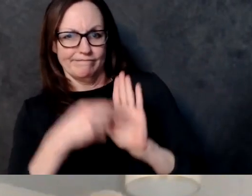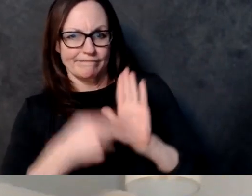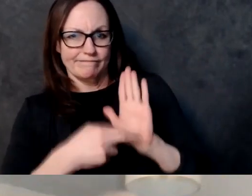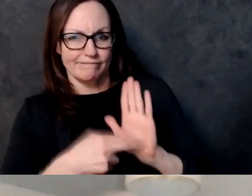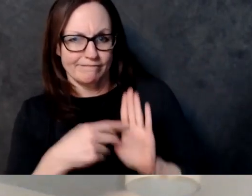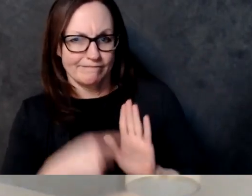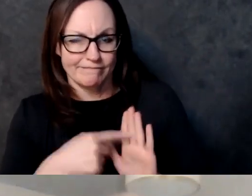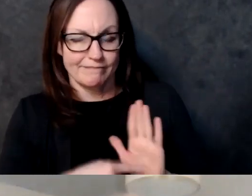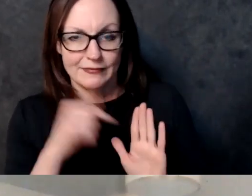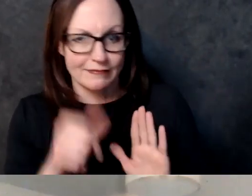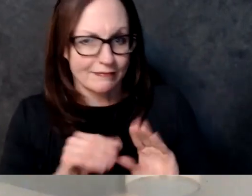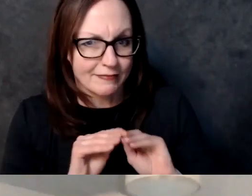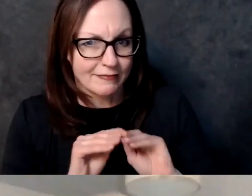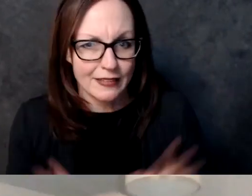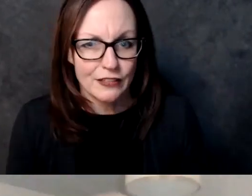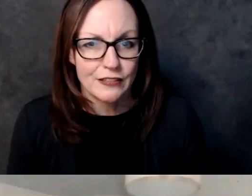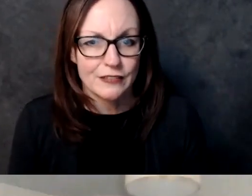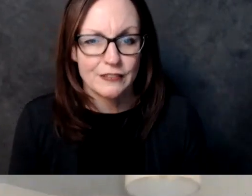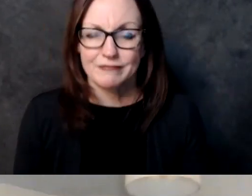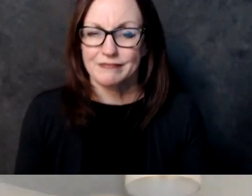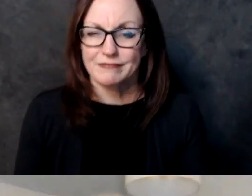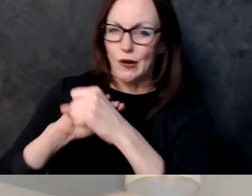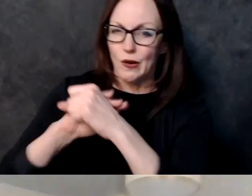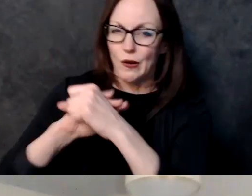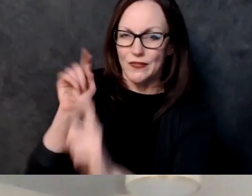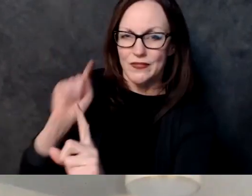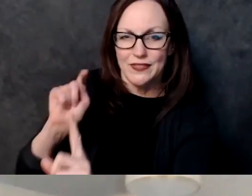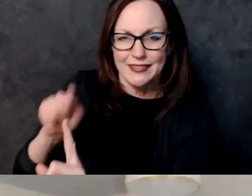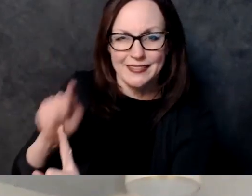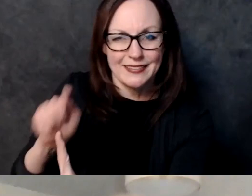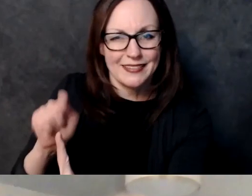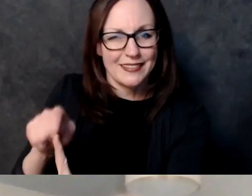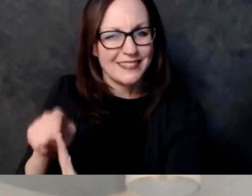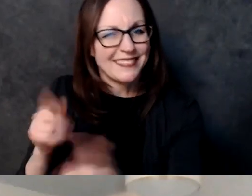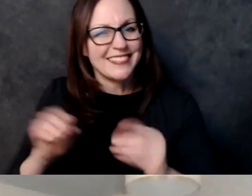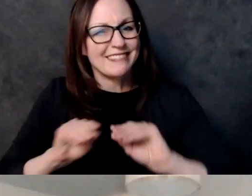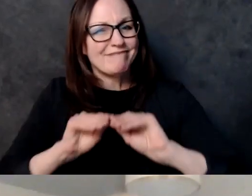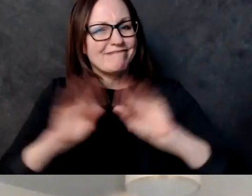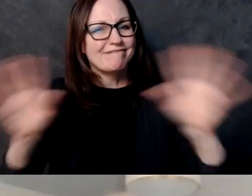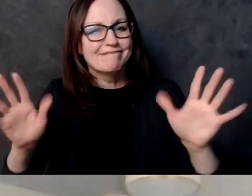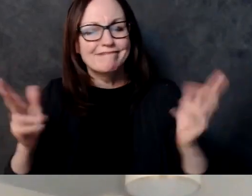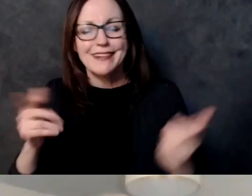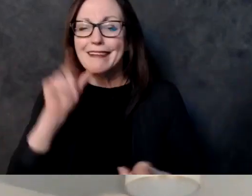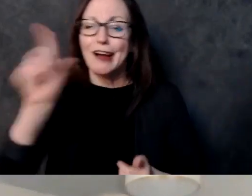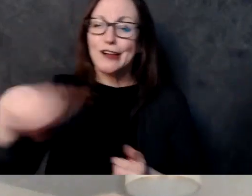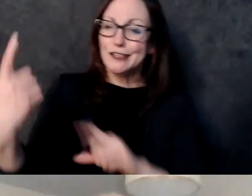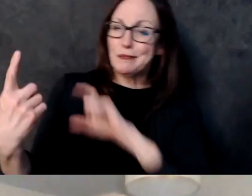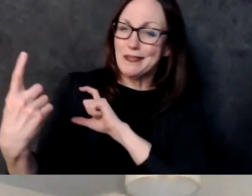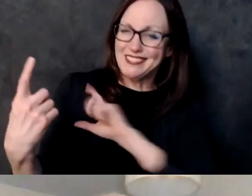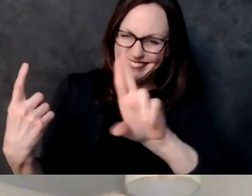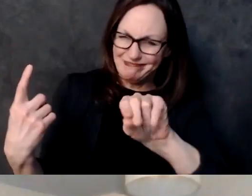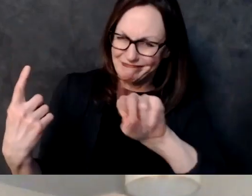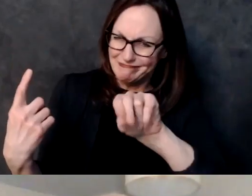firemen and teachers and and myself so i'm not quite sure uh the connection between covid and police on this one